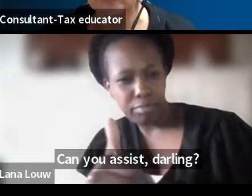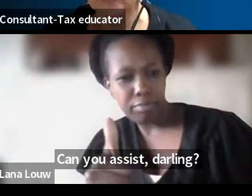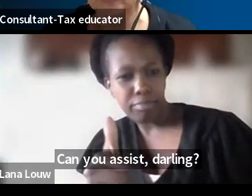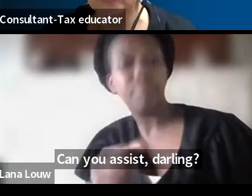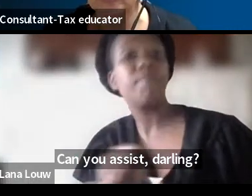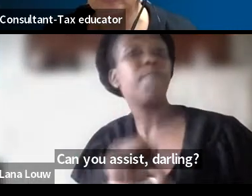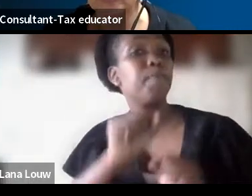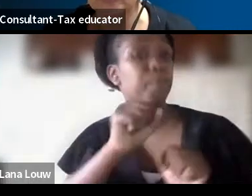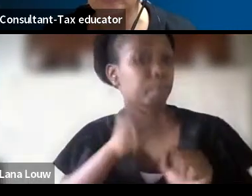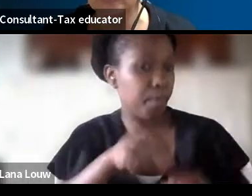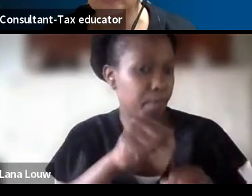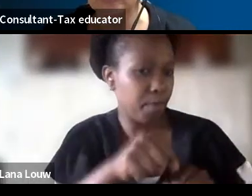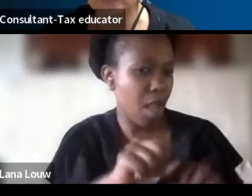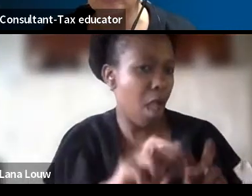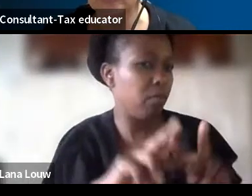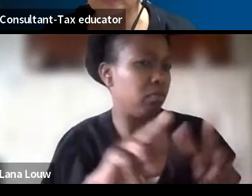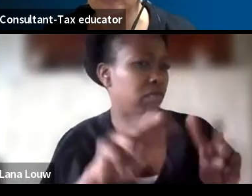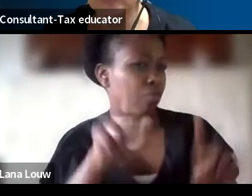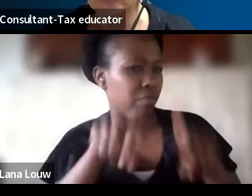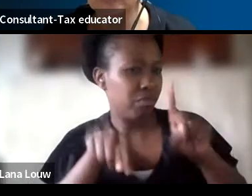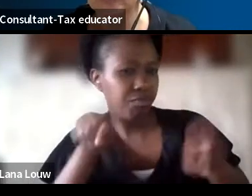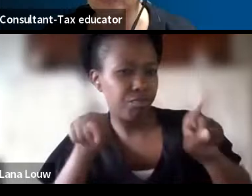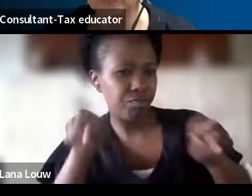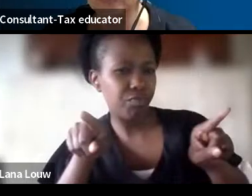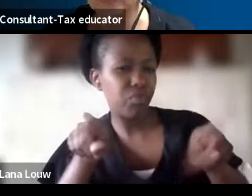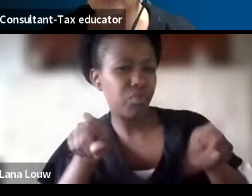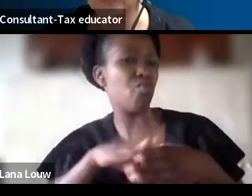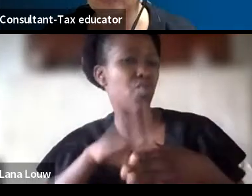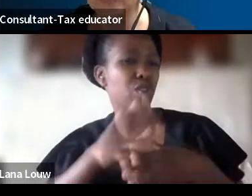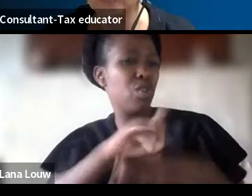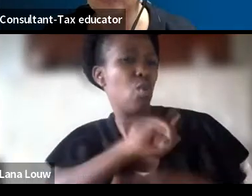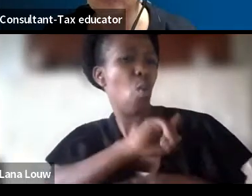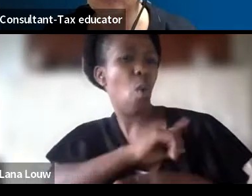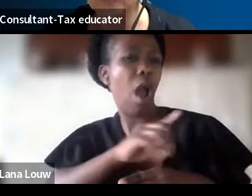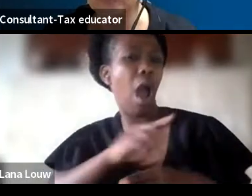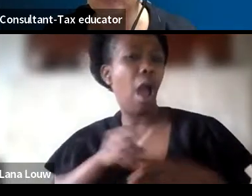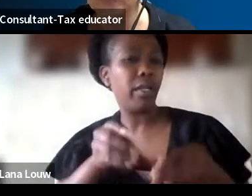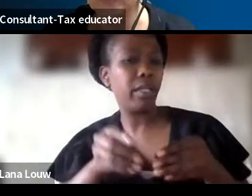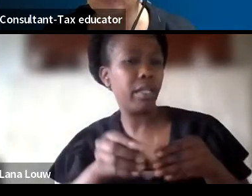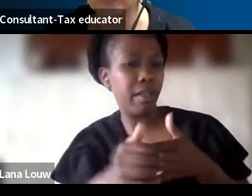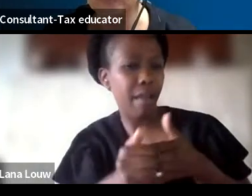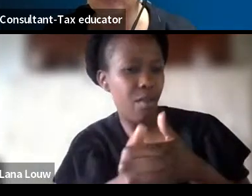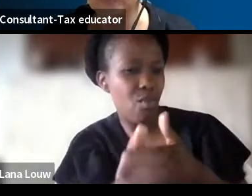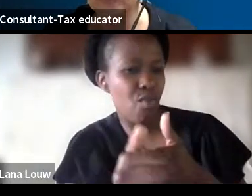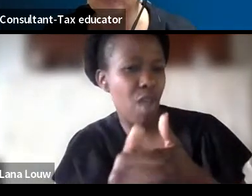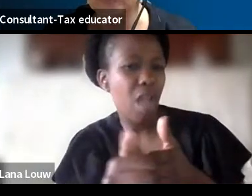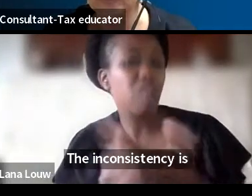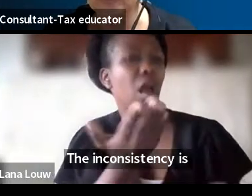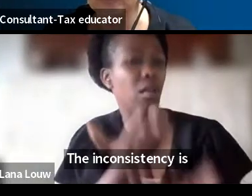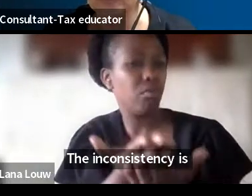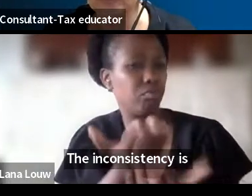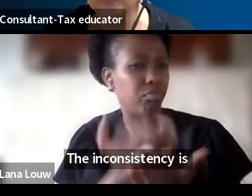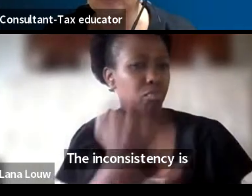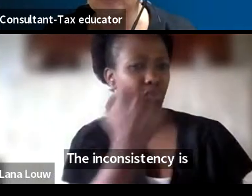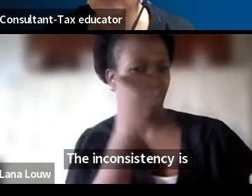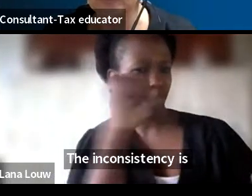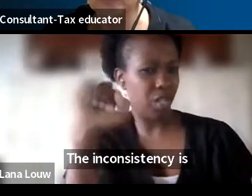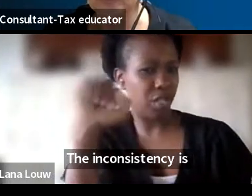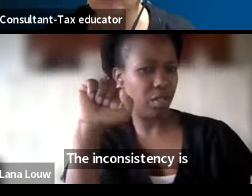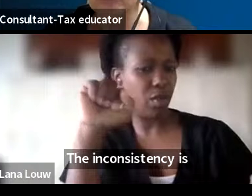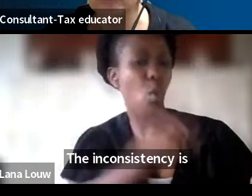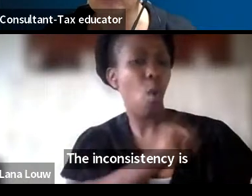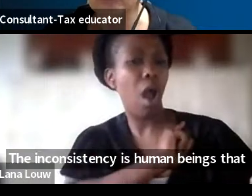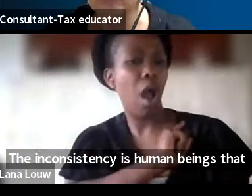why the directive application is being rejected. The inconsistency is human beings that review the documents,